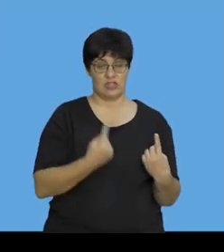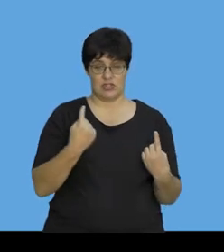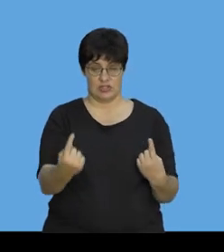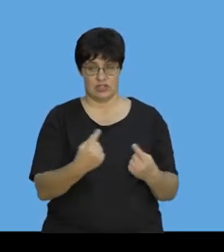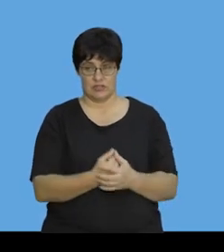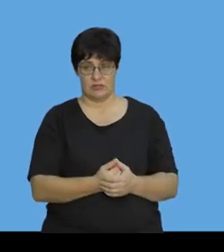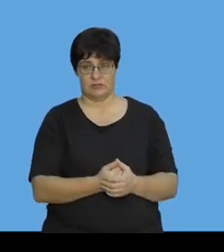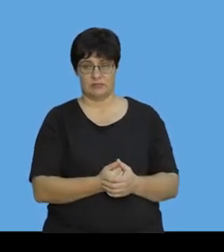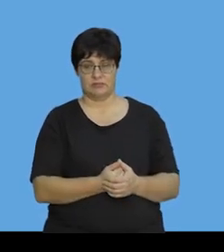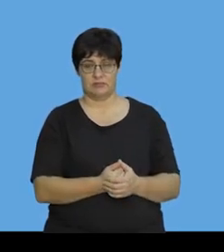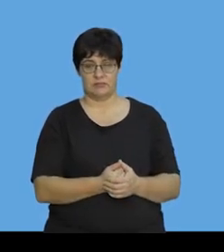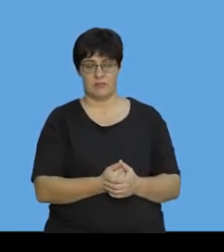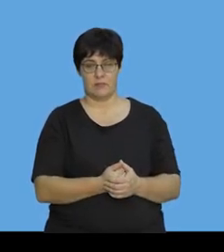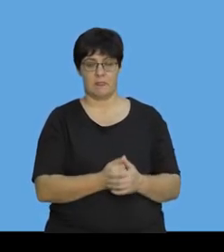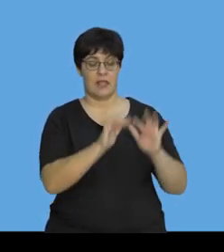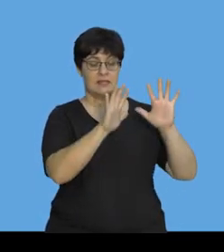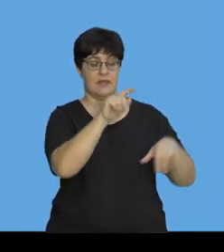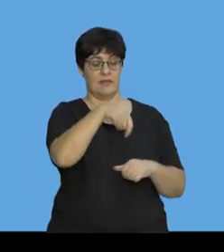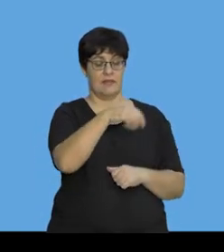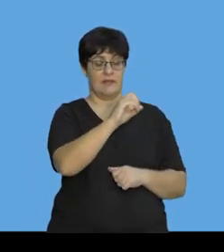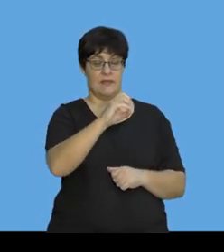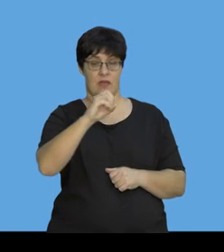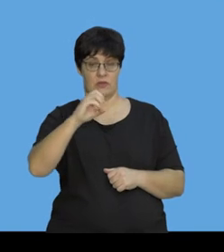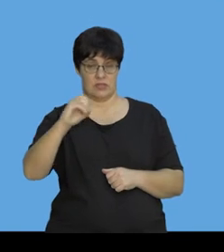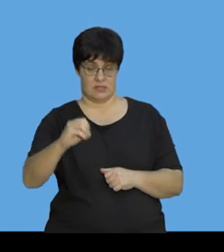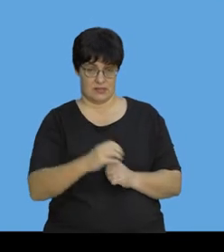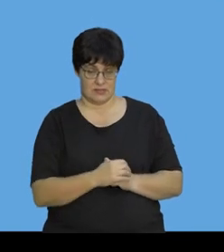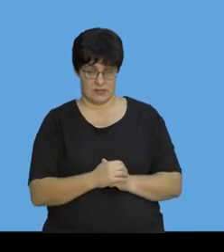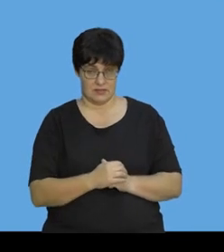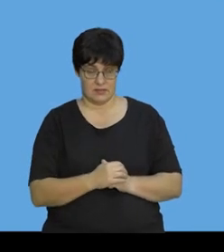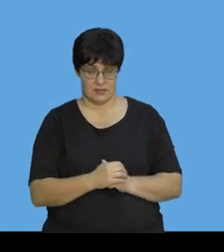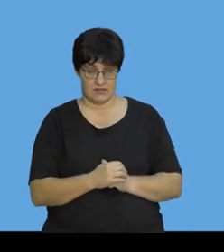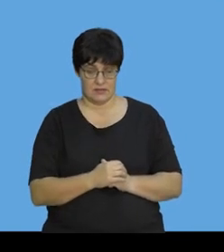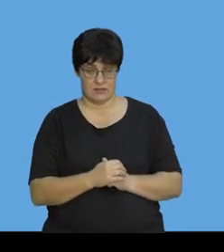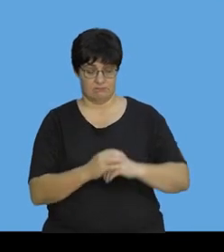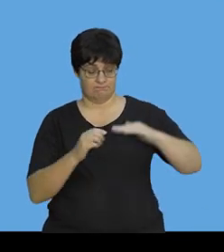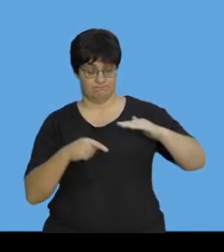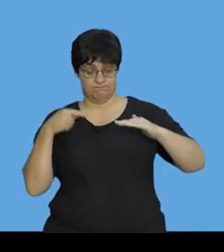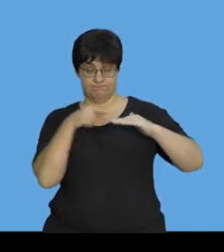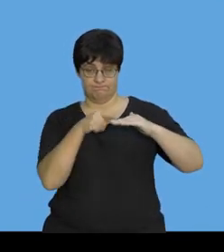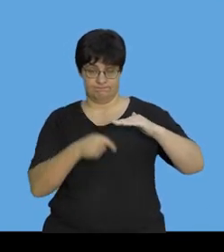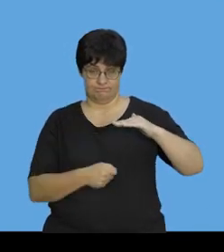on each freight train. If we look at the 10,000, so we're going to start with this one.